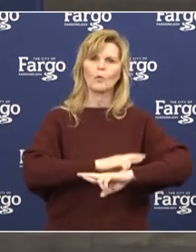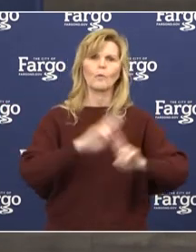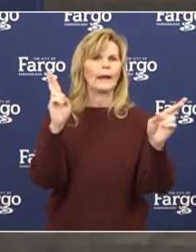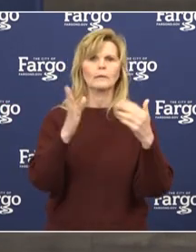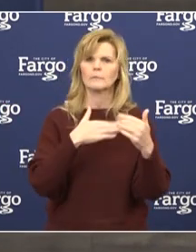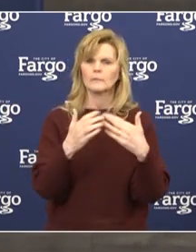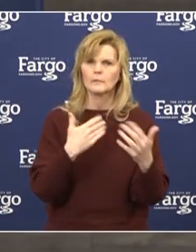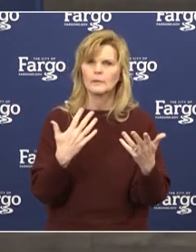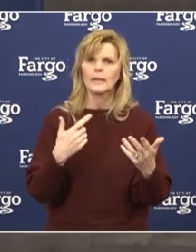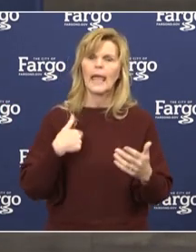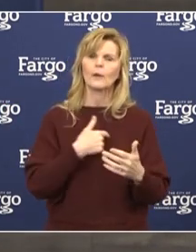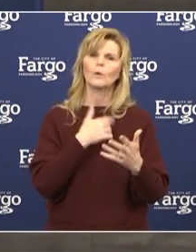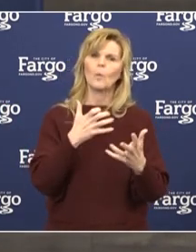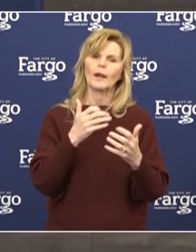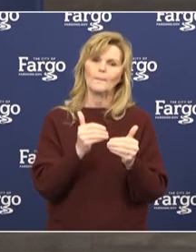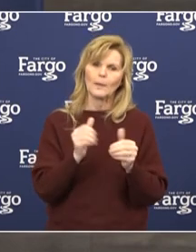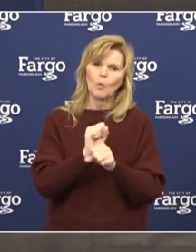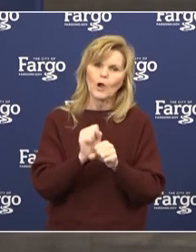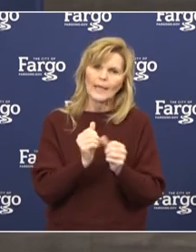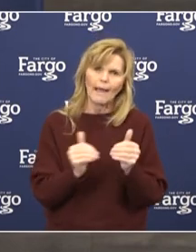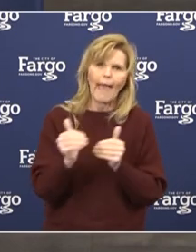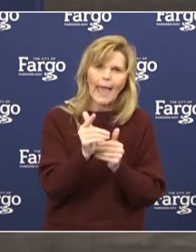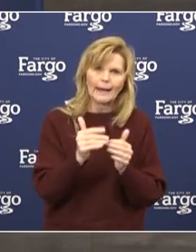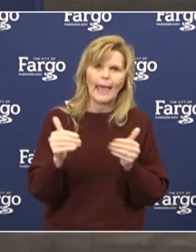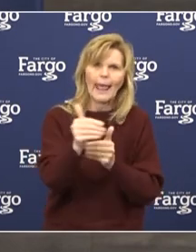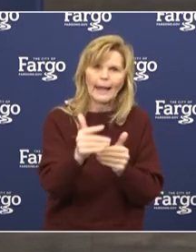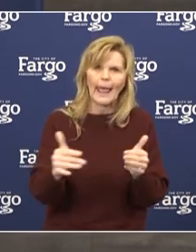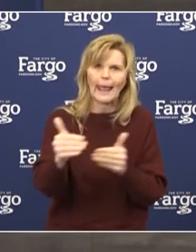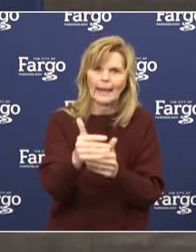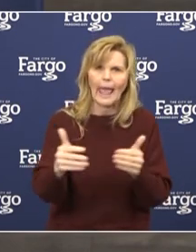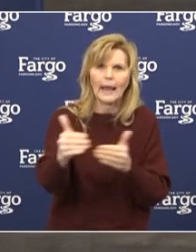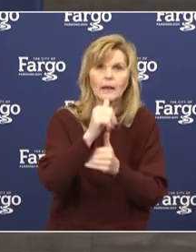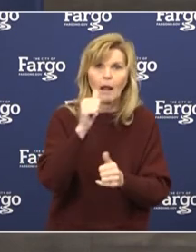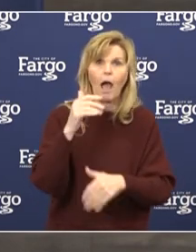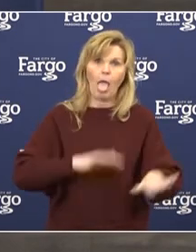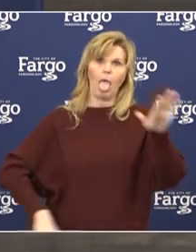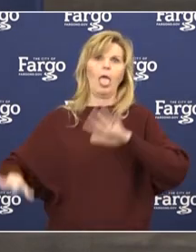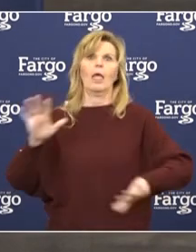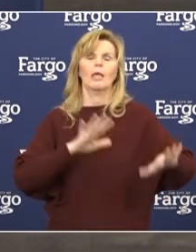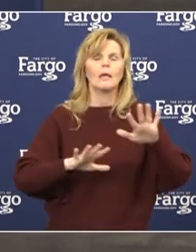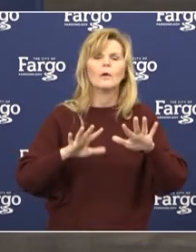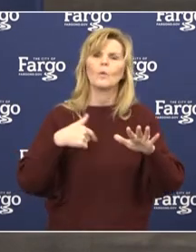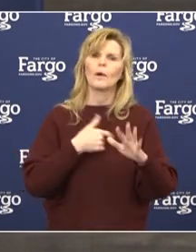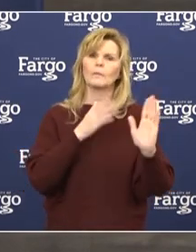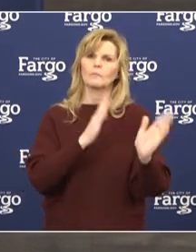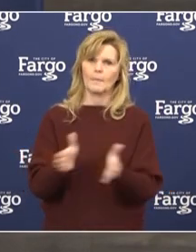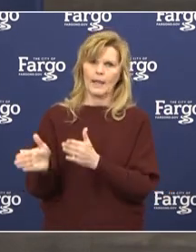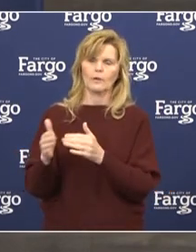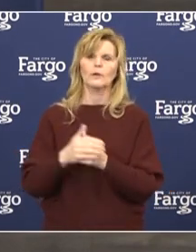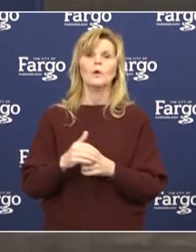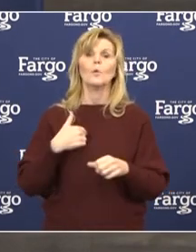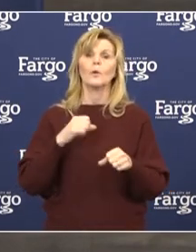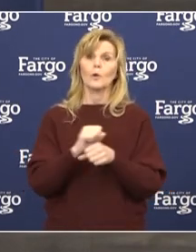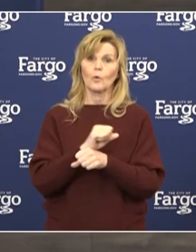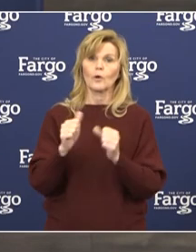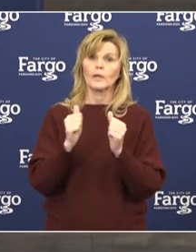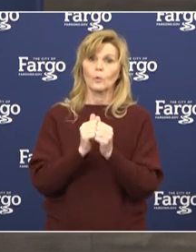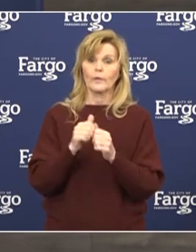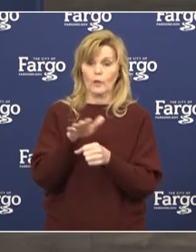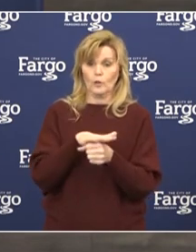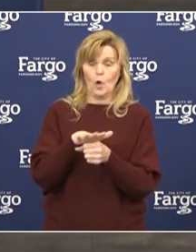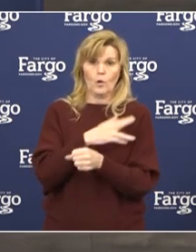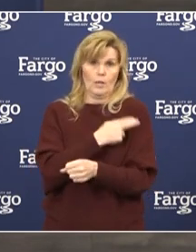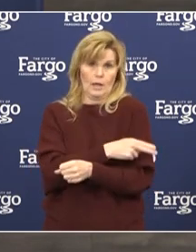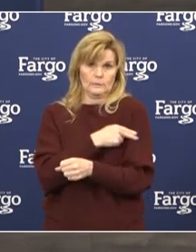always be one step ahead of this virus. We continue to work closely with the area hospitals, including Essentia,